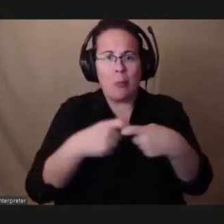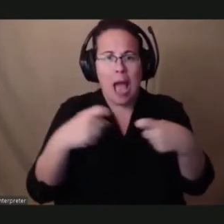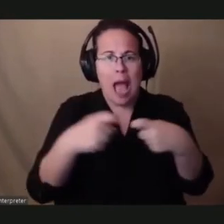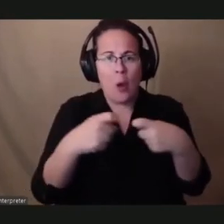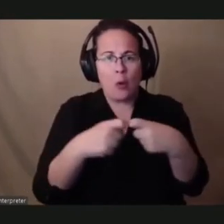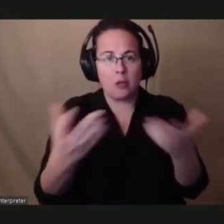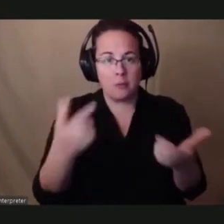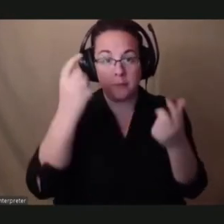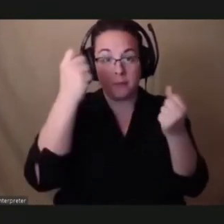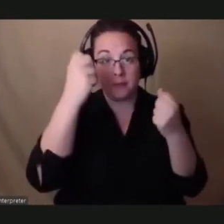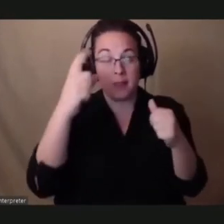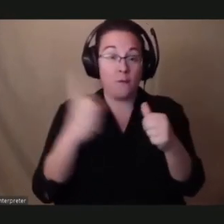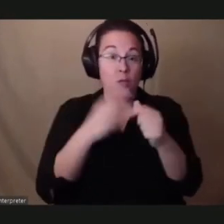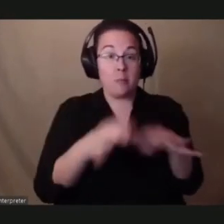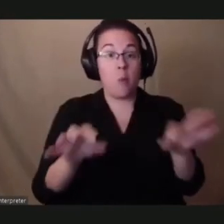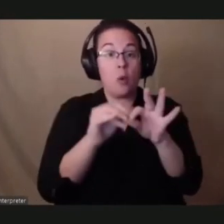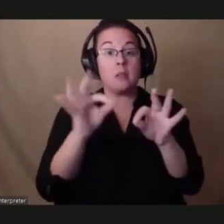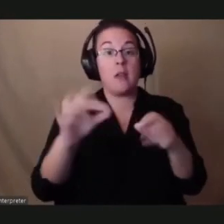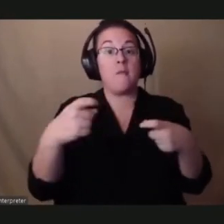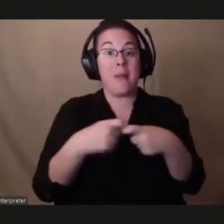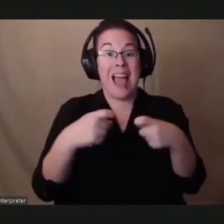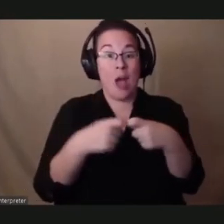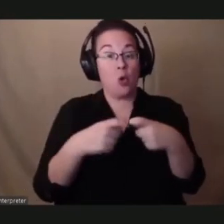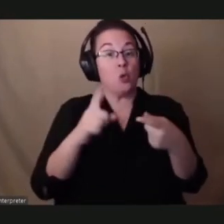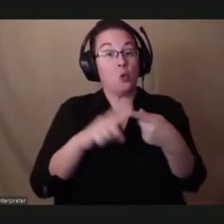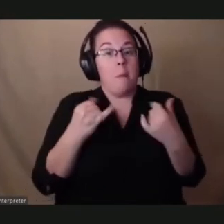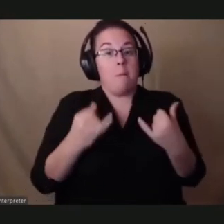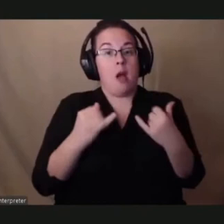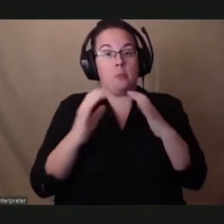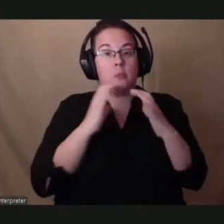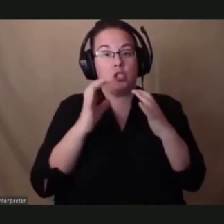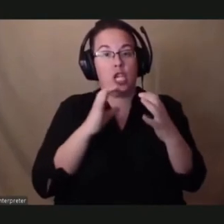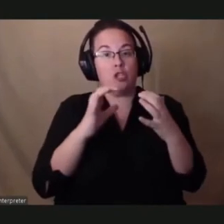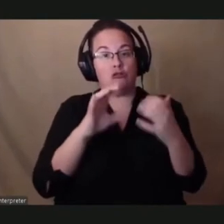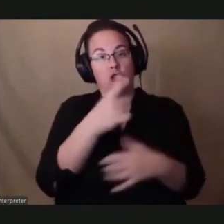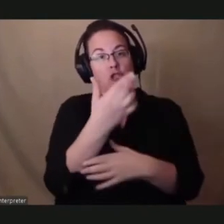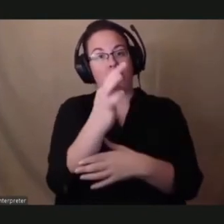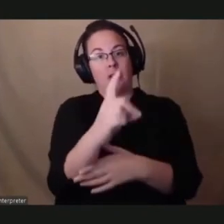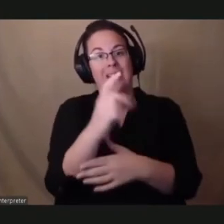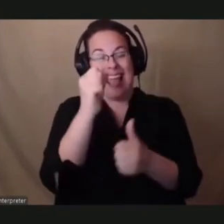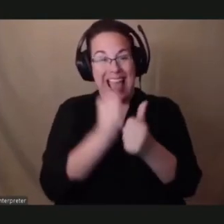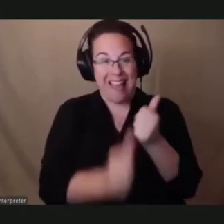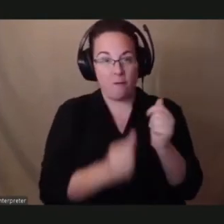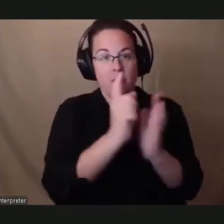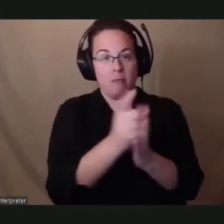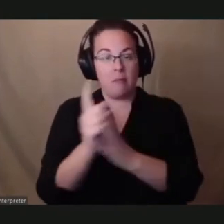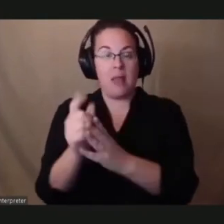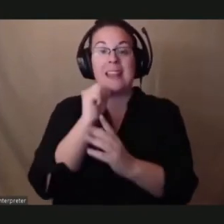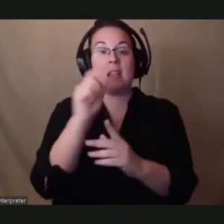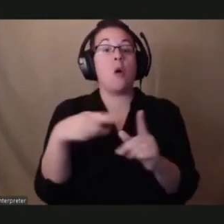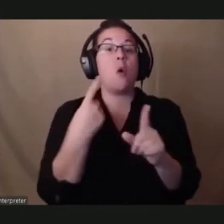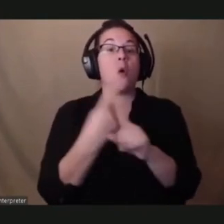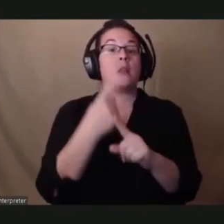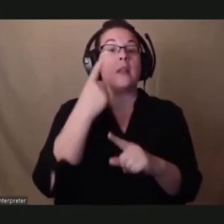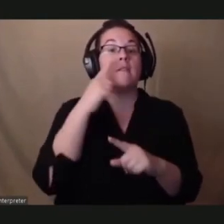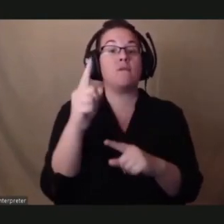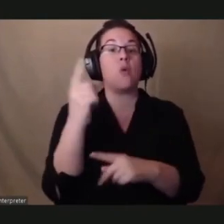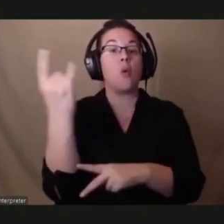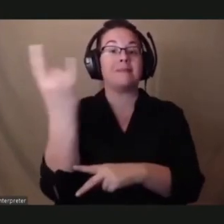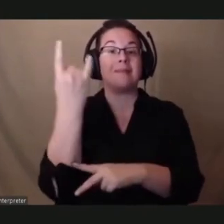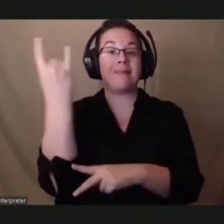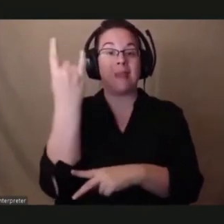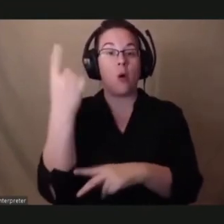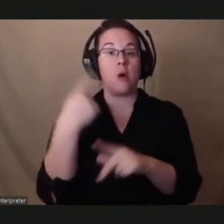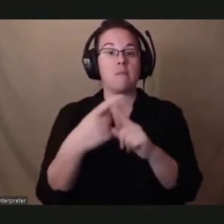power to the modern communications grid at every stage. This includes not only power to self-powered, but power in the hall. Second,